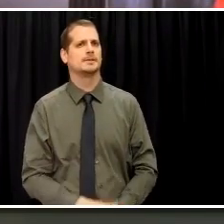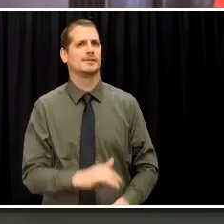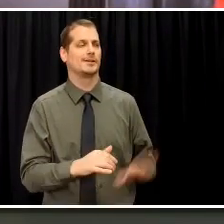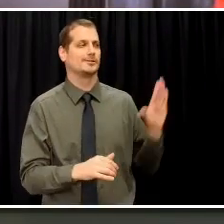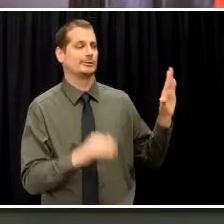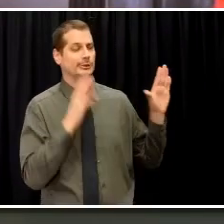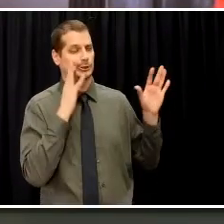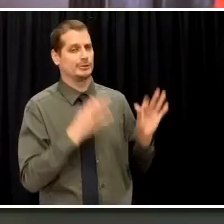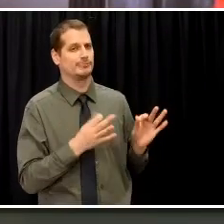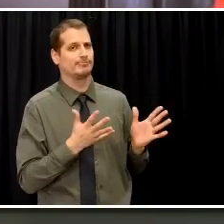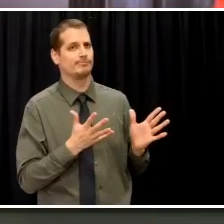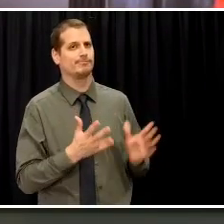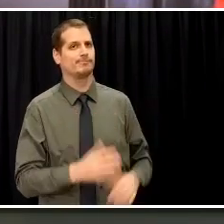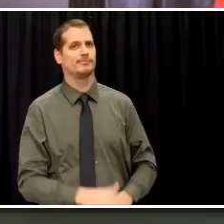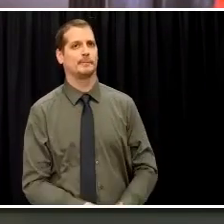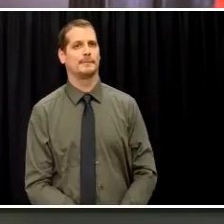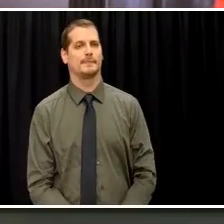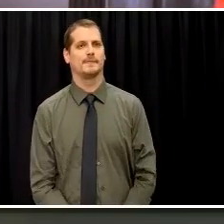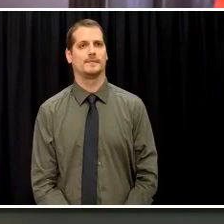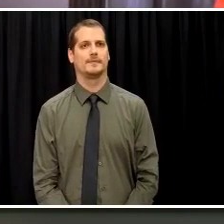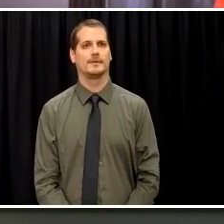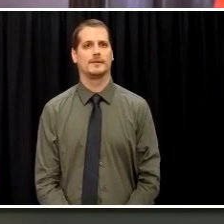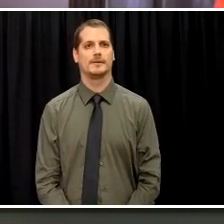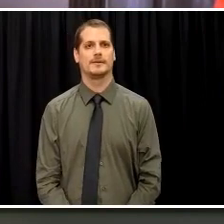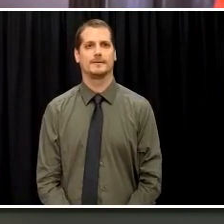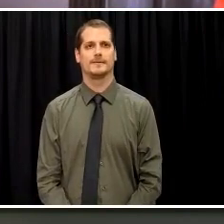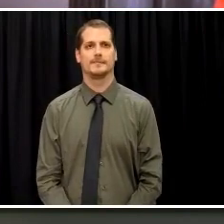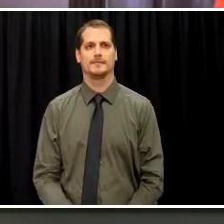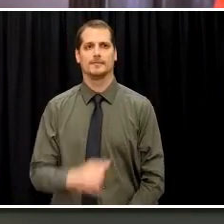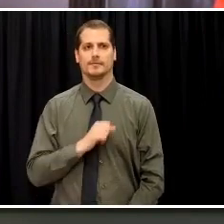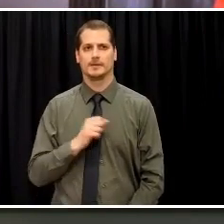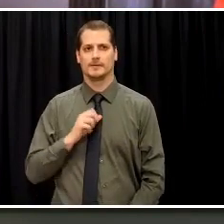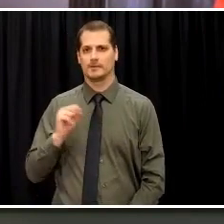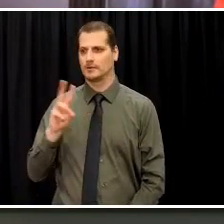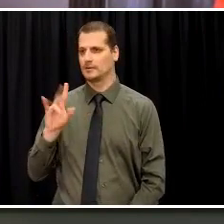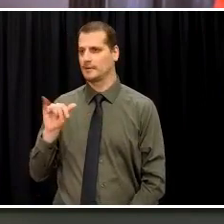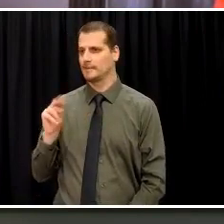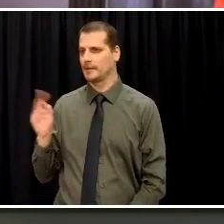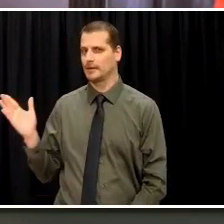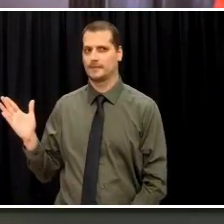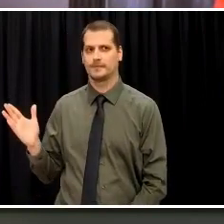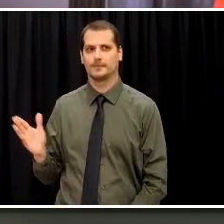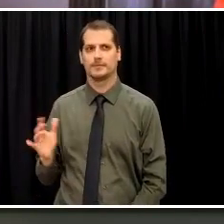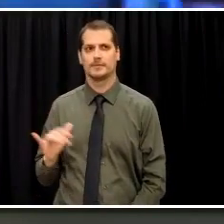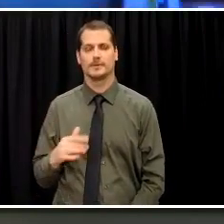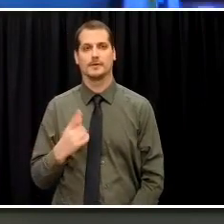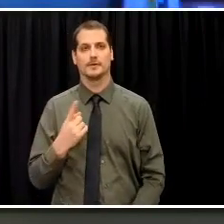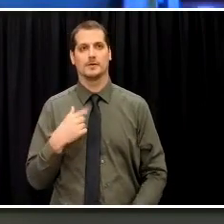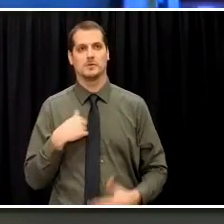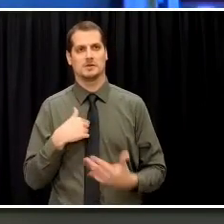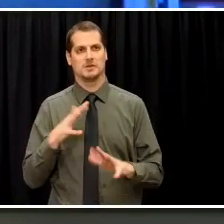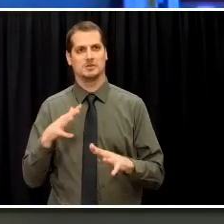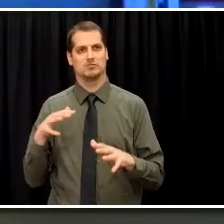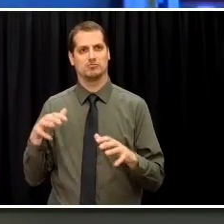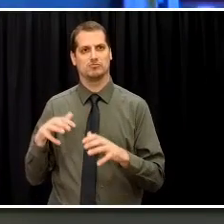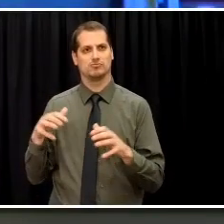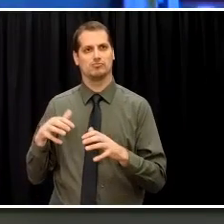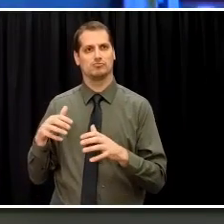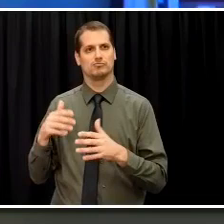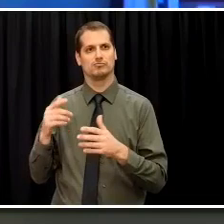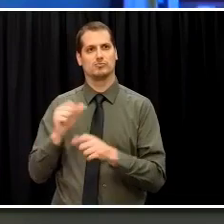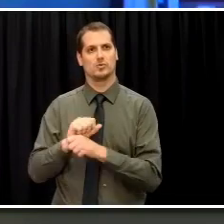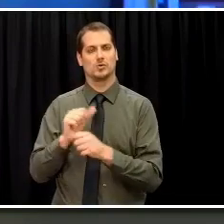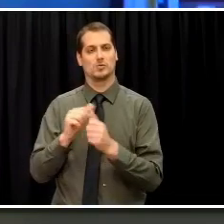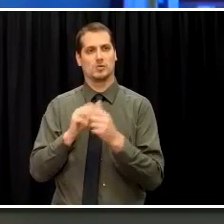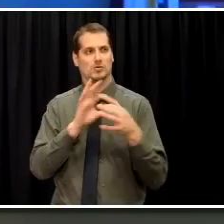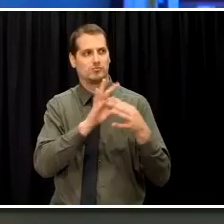evening. And Aaron, I would just add, you know, one of the things that we've been trying to do, again, working closely with the governor and his team,